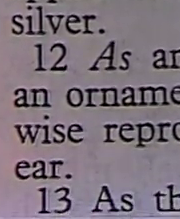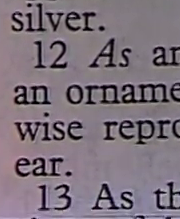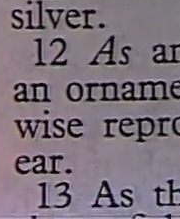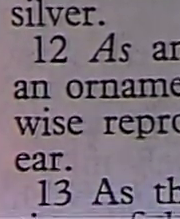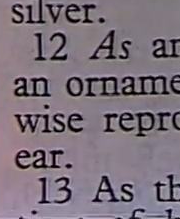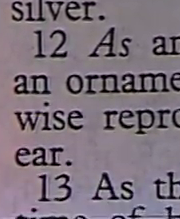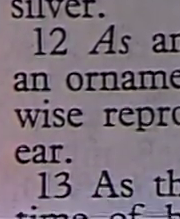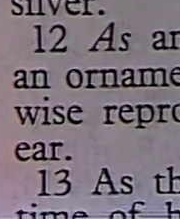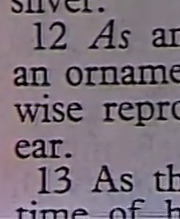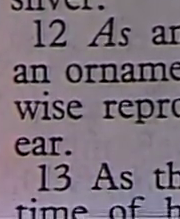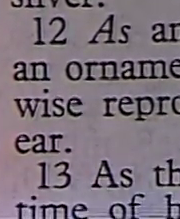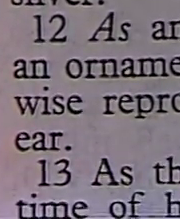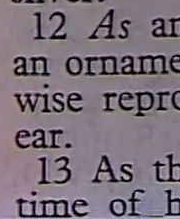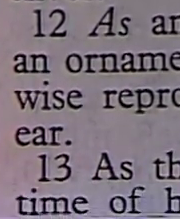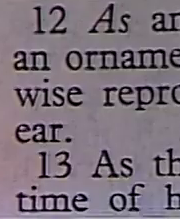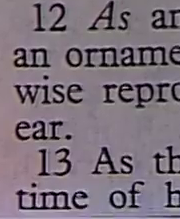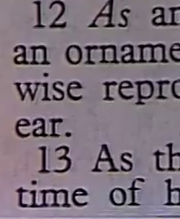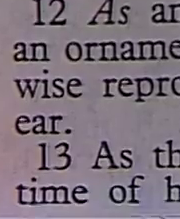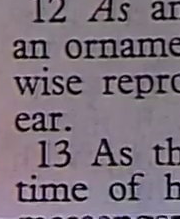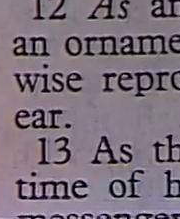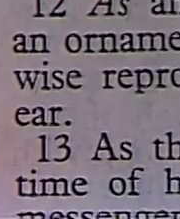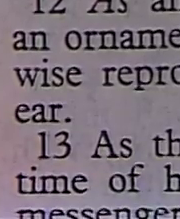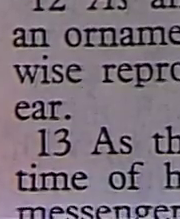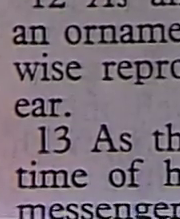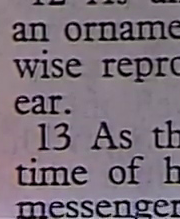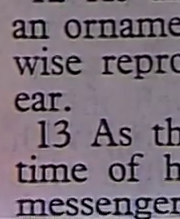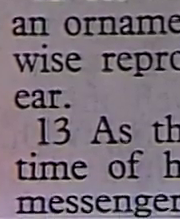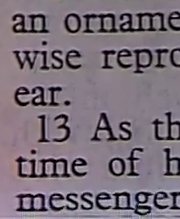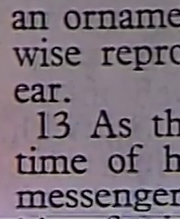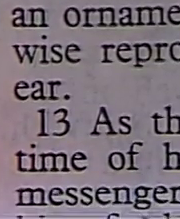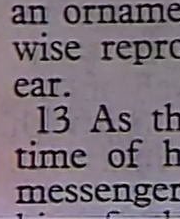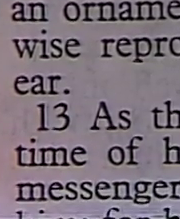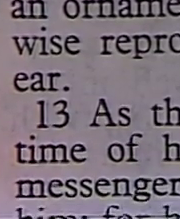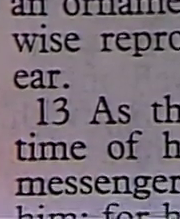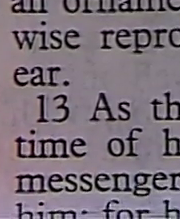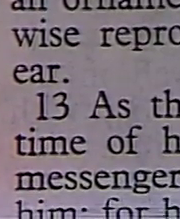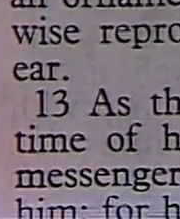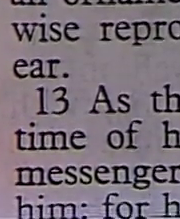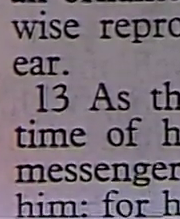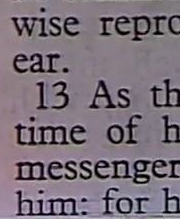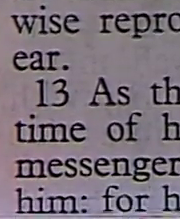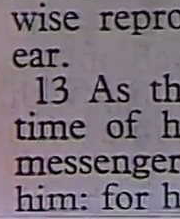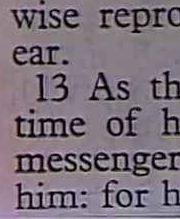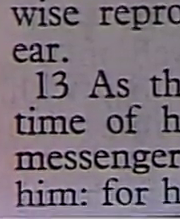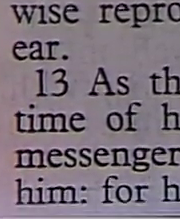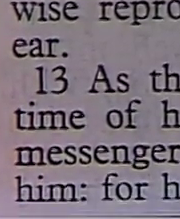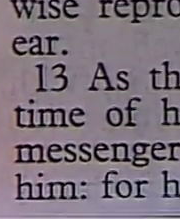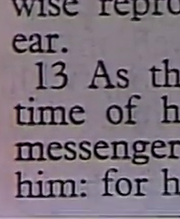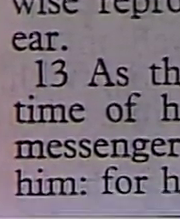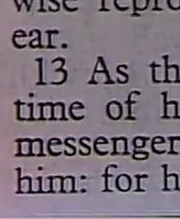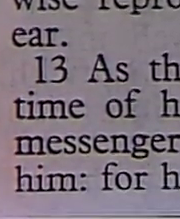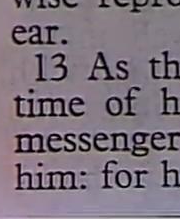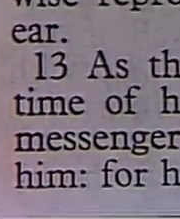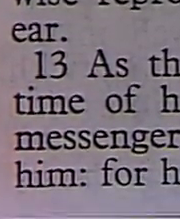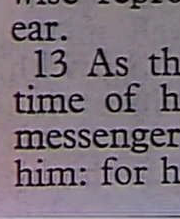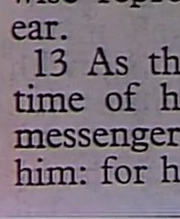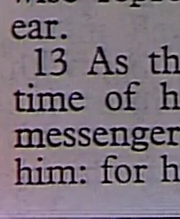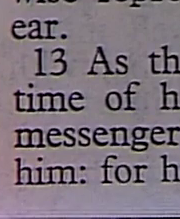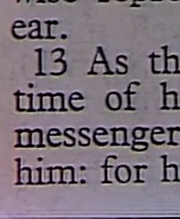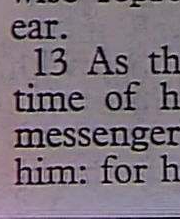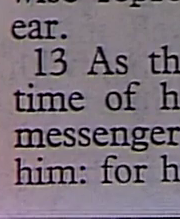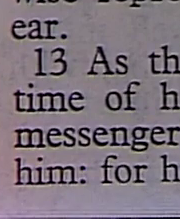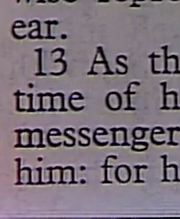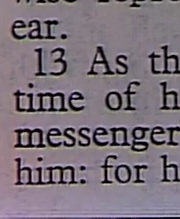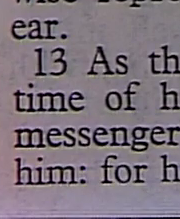that heareth it put thee to shame And thine infamy turn not away A word fitly spoken is like apples of gold In pictures